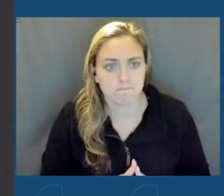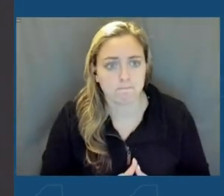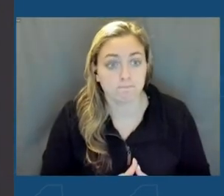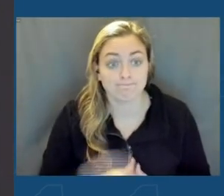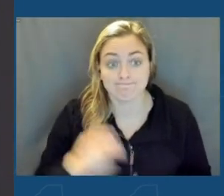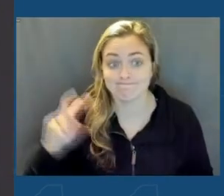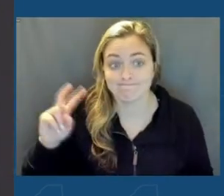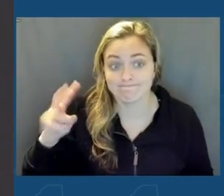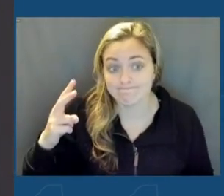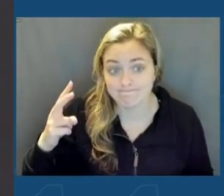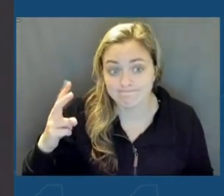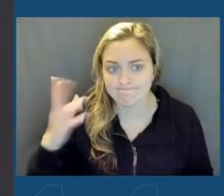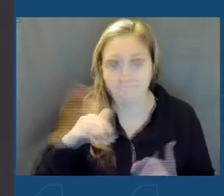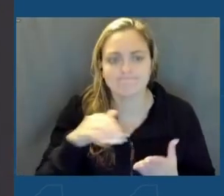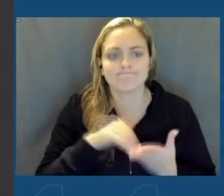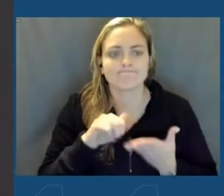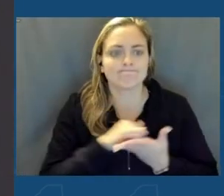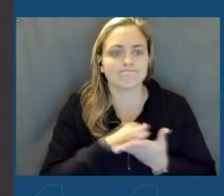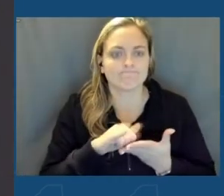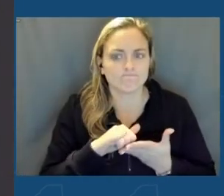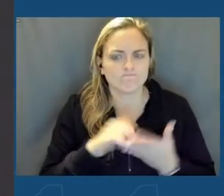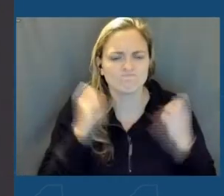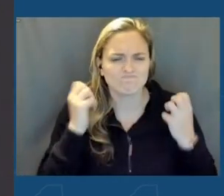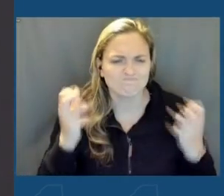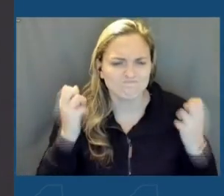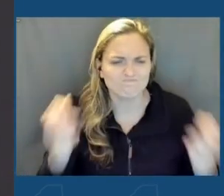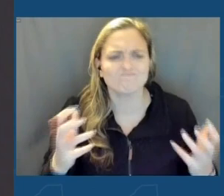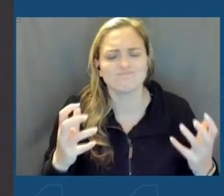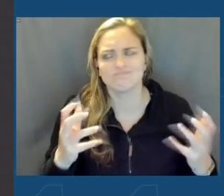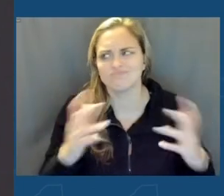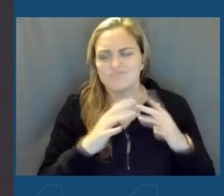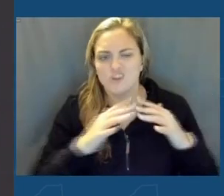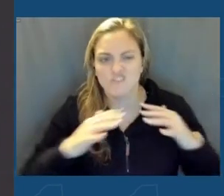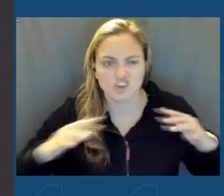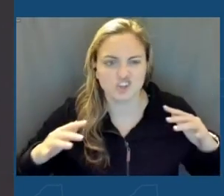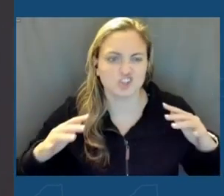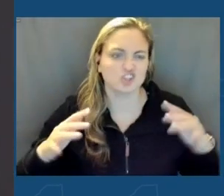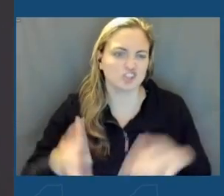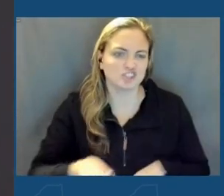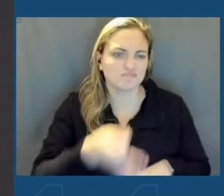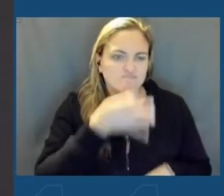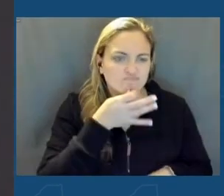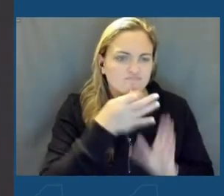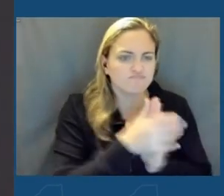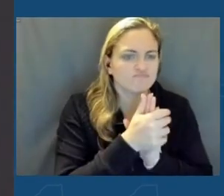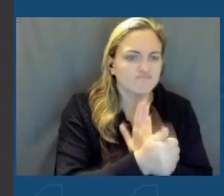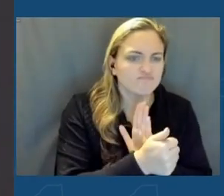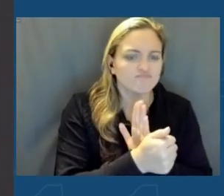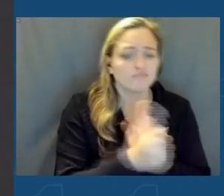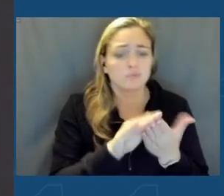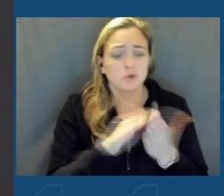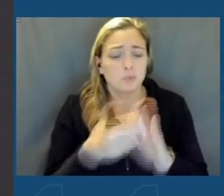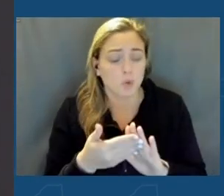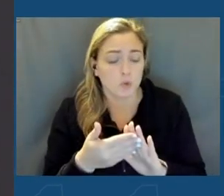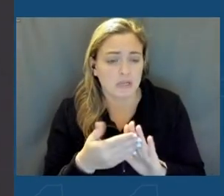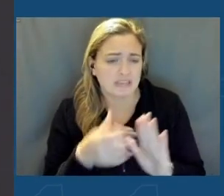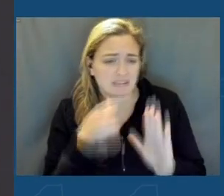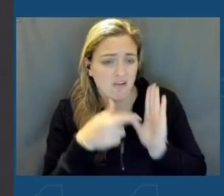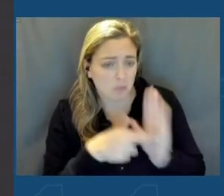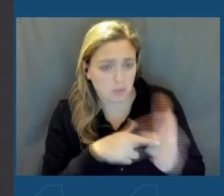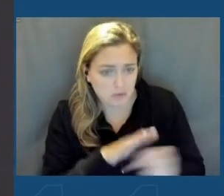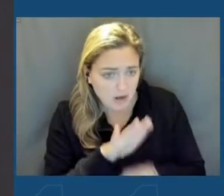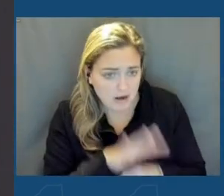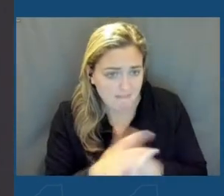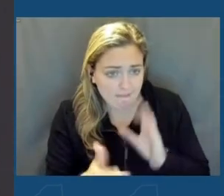second, Central New York offers a rich pool of diverse talent. This includes communities that today are underrepresented in